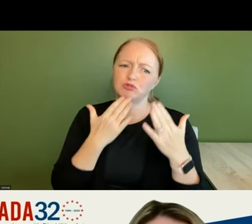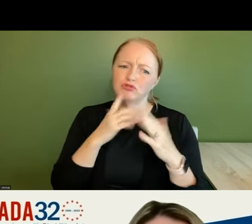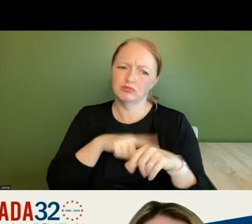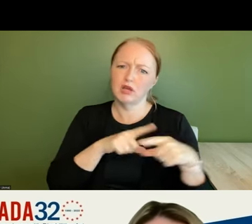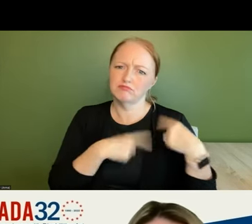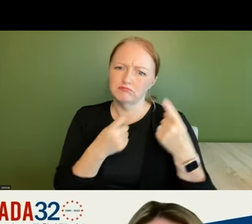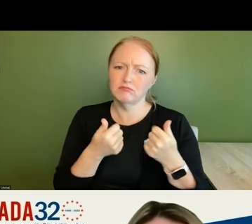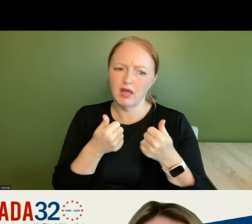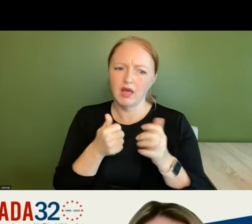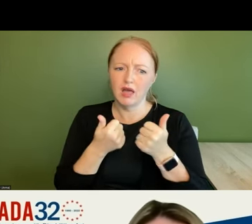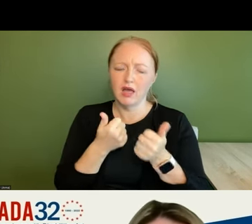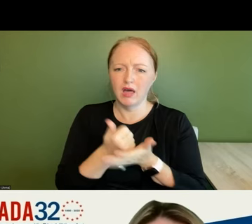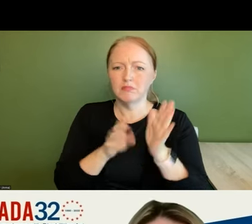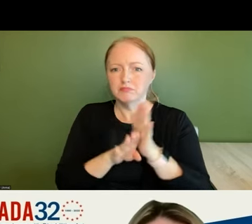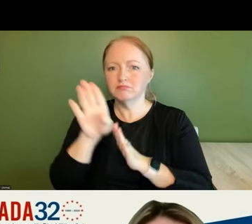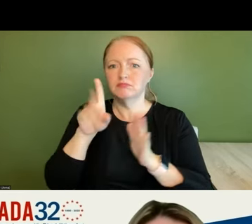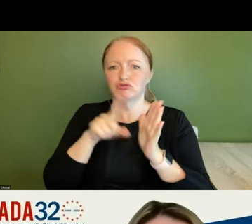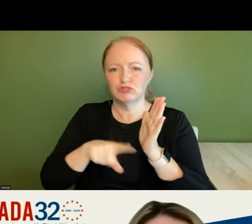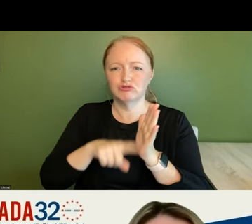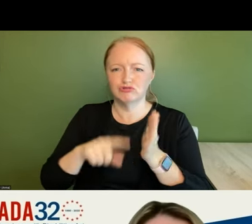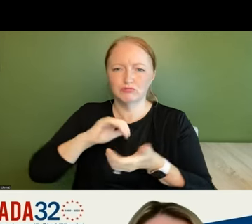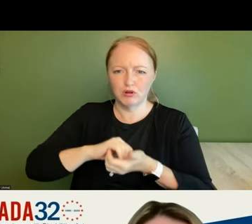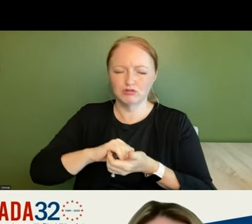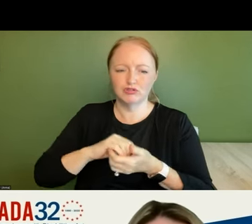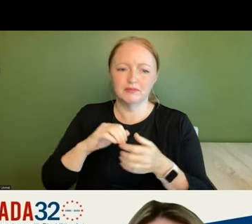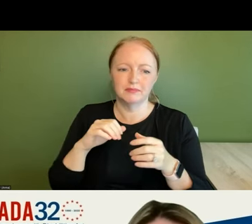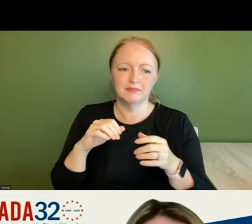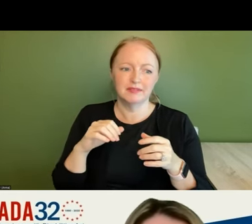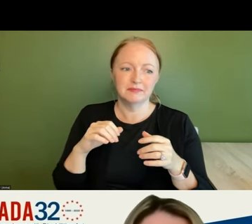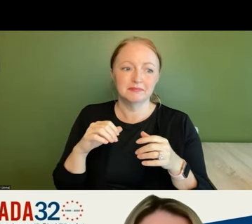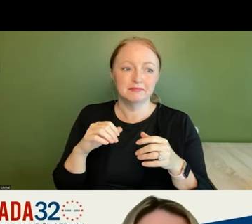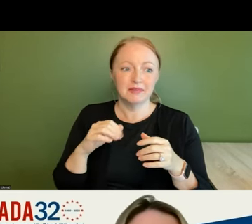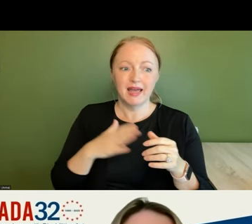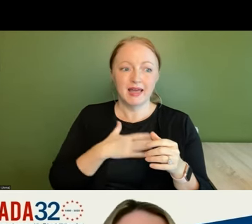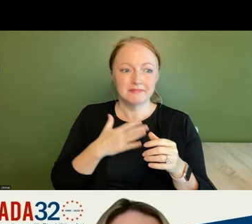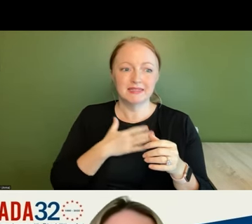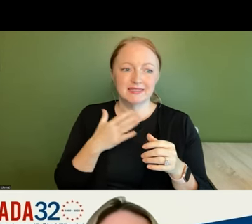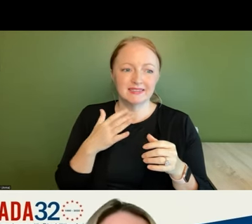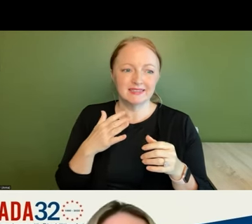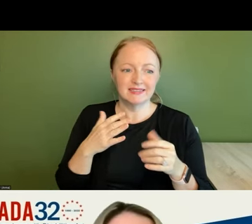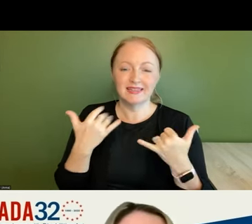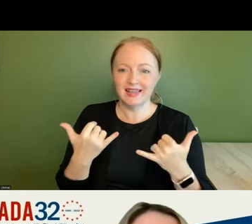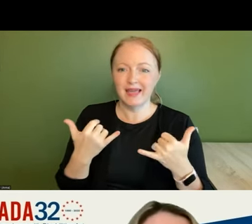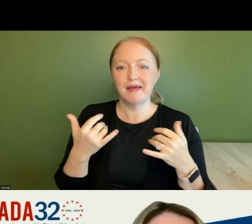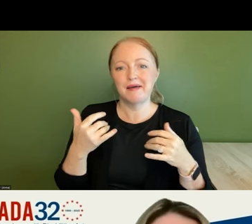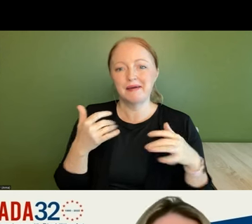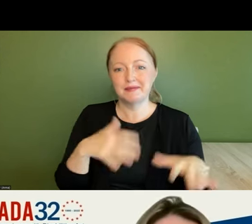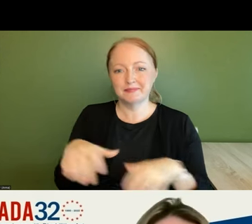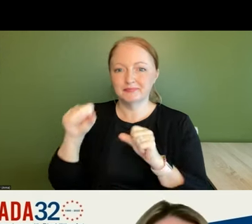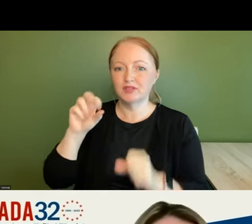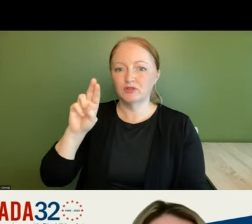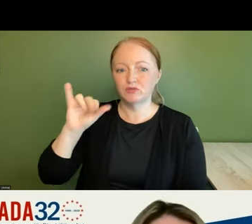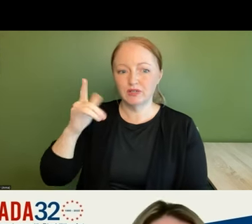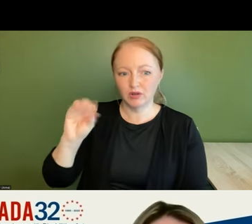efforts to help launch the research partnership but we're really pleased as susan said that now we have rigo